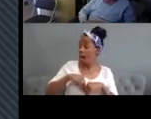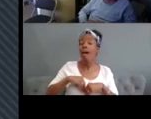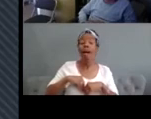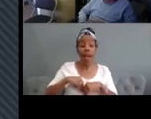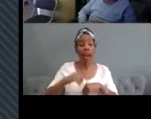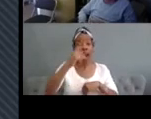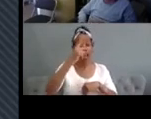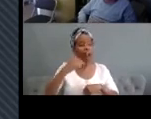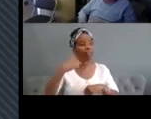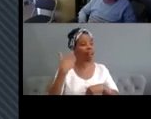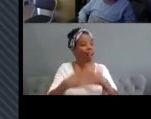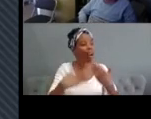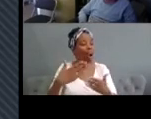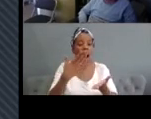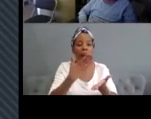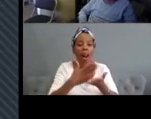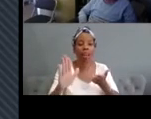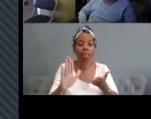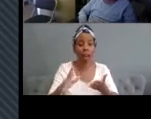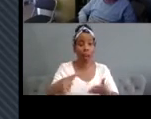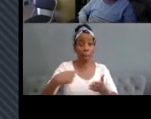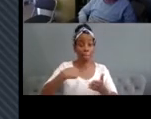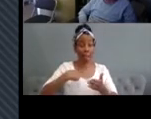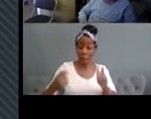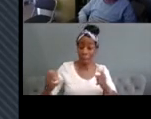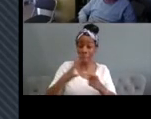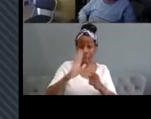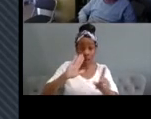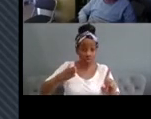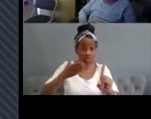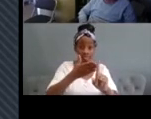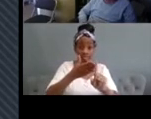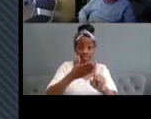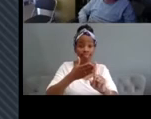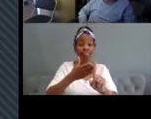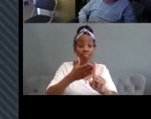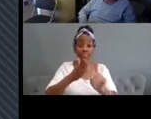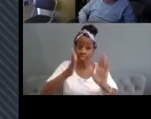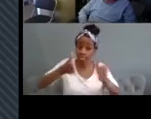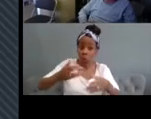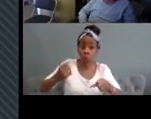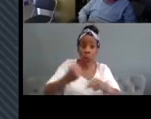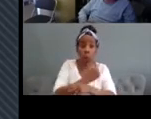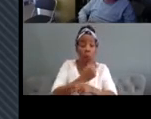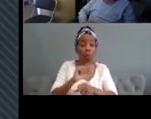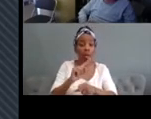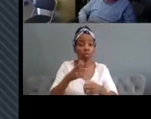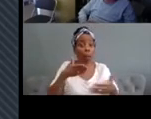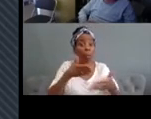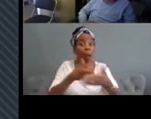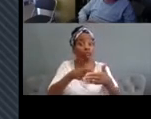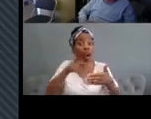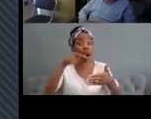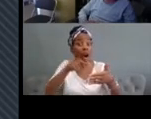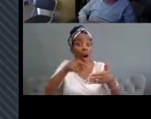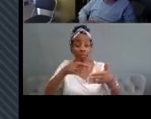my modus operandi on the NUNO project that was wherever there was a barrier no matter what that barrier might be for